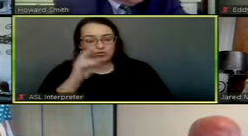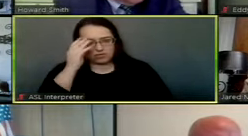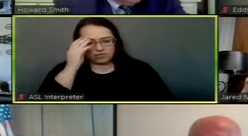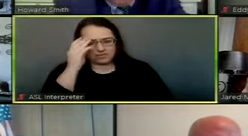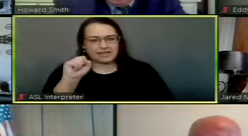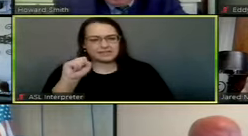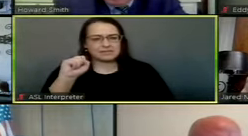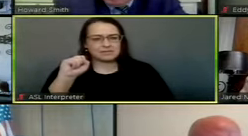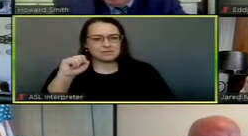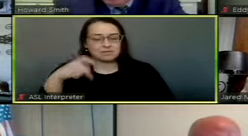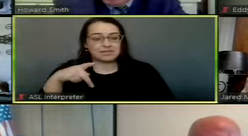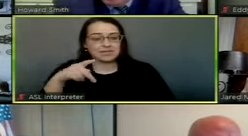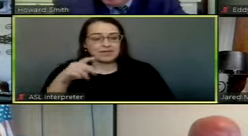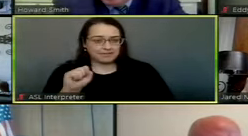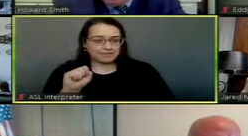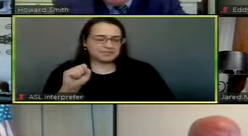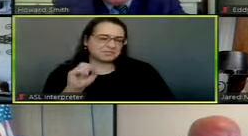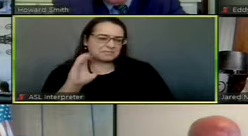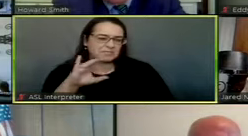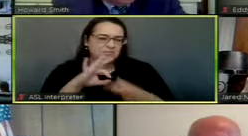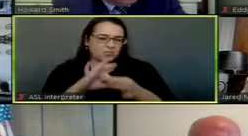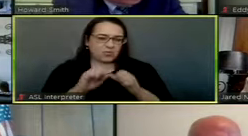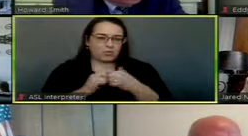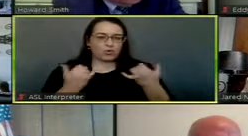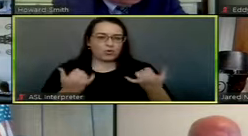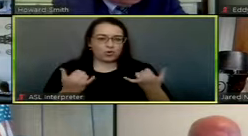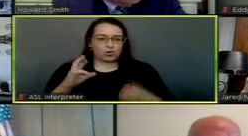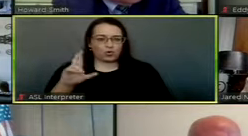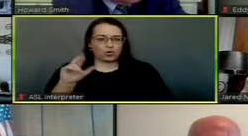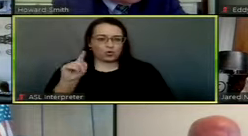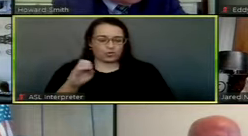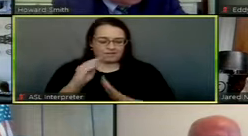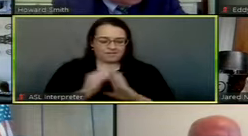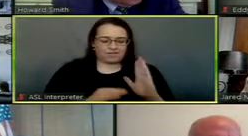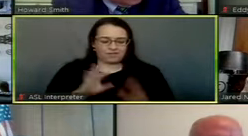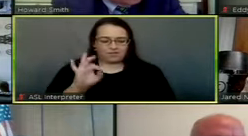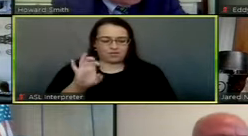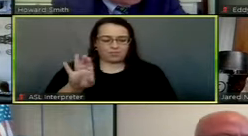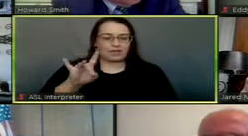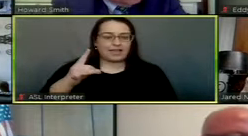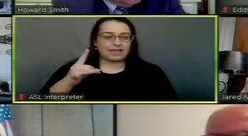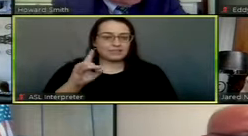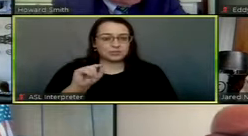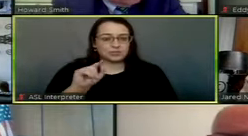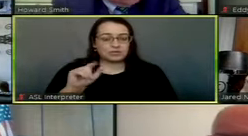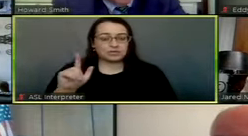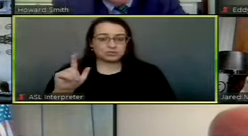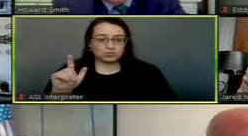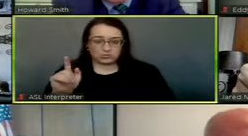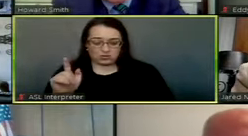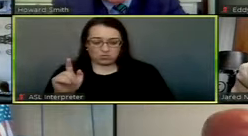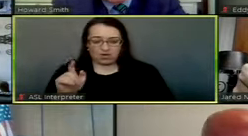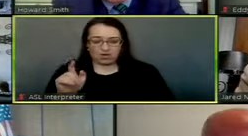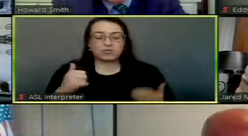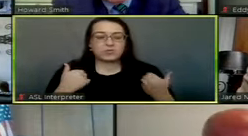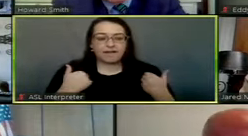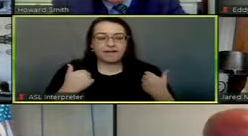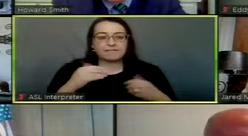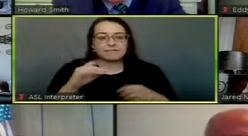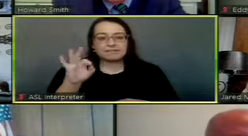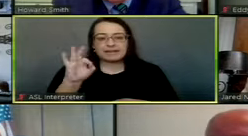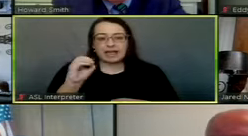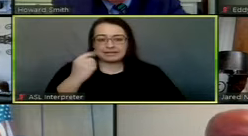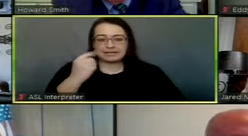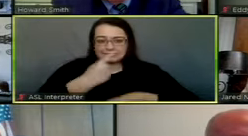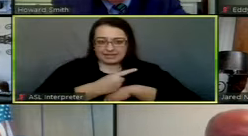SPS has filed a, and this is regarding our current rate case that was filed on February 8th of 2021. We have 90 days